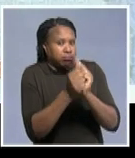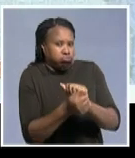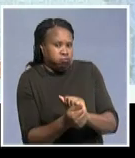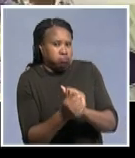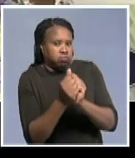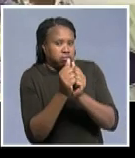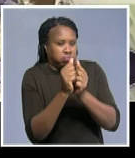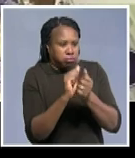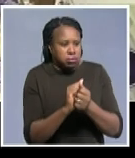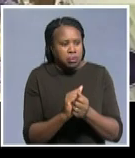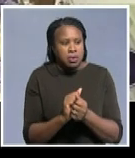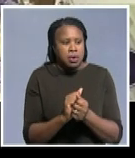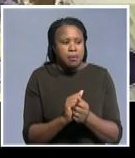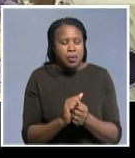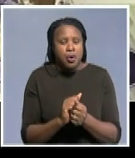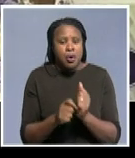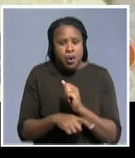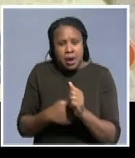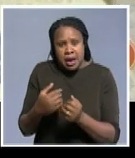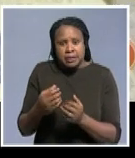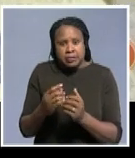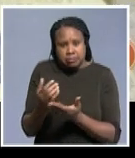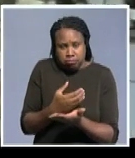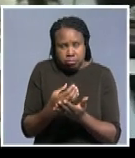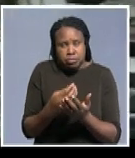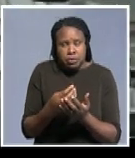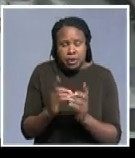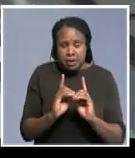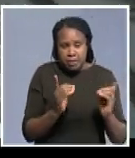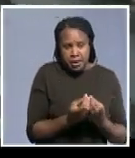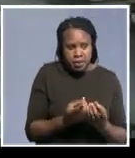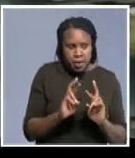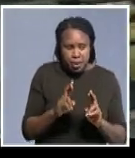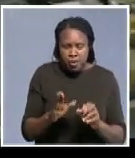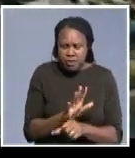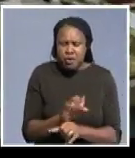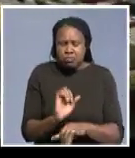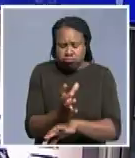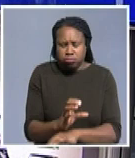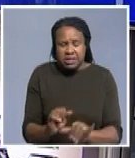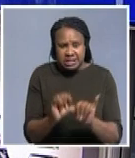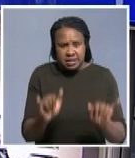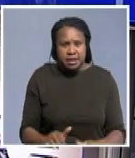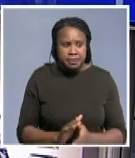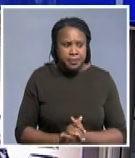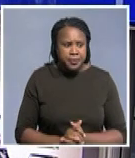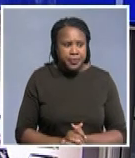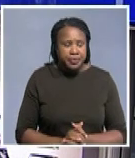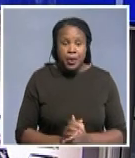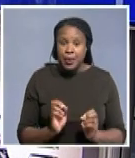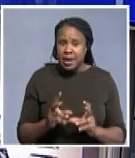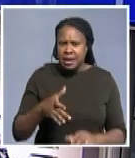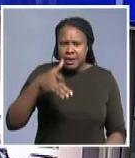with the in and that revenue department moving towards towards a fully automated system now Namibia has not been